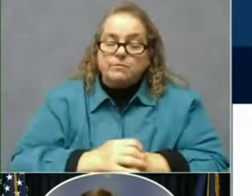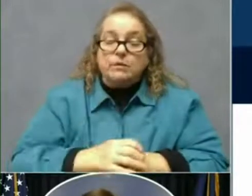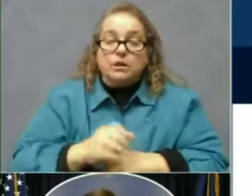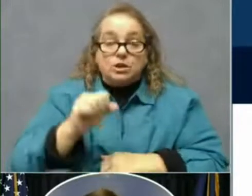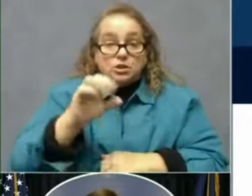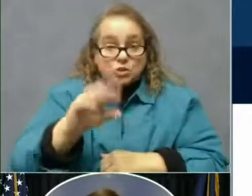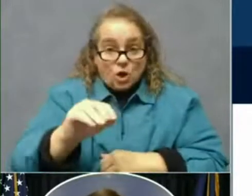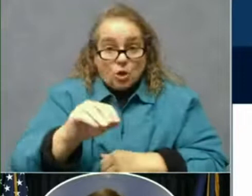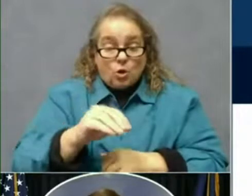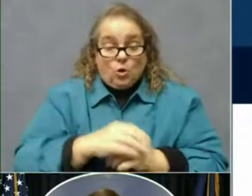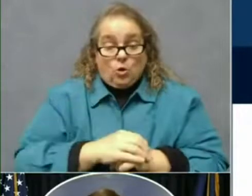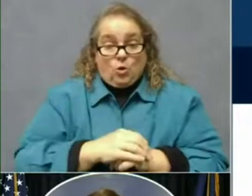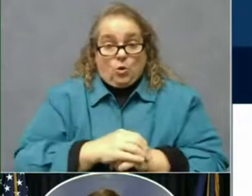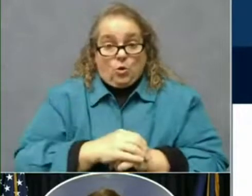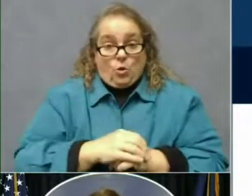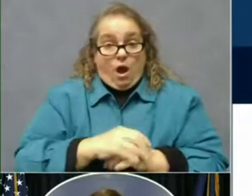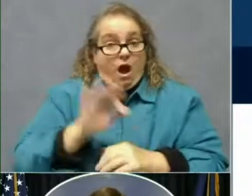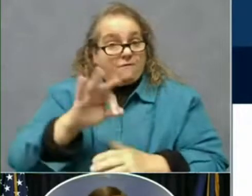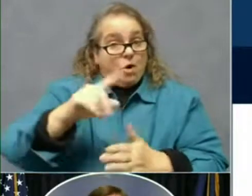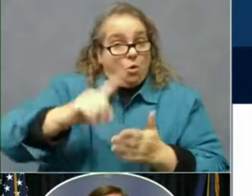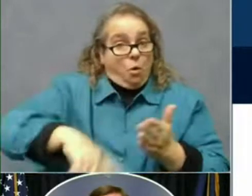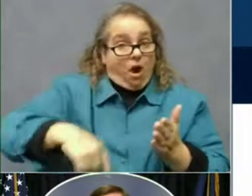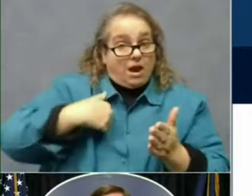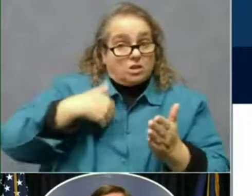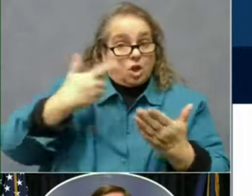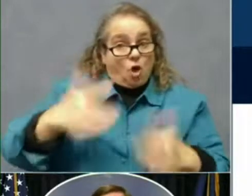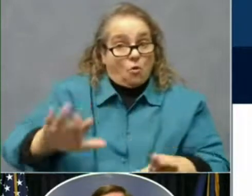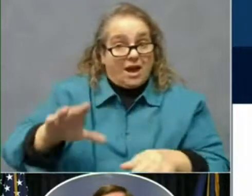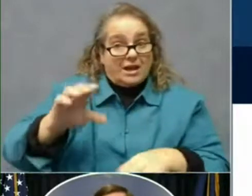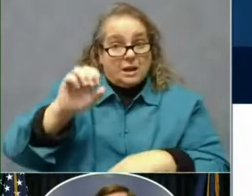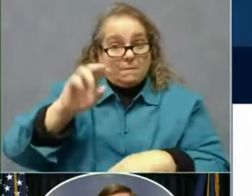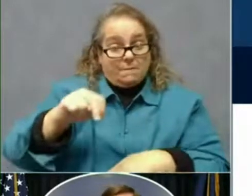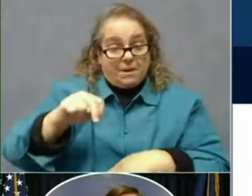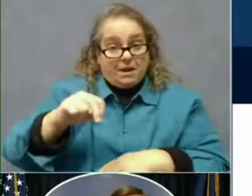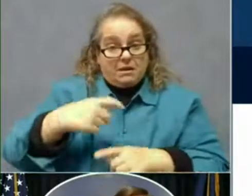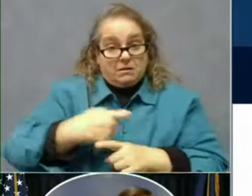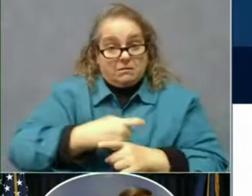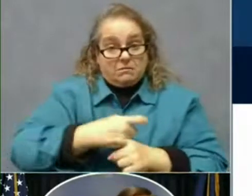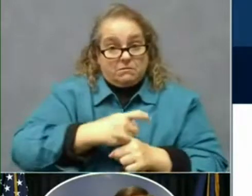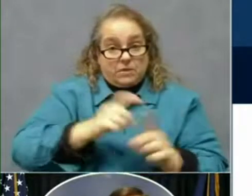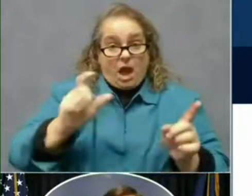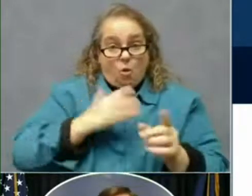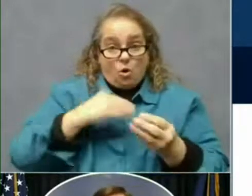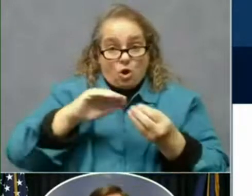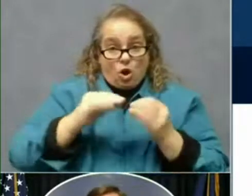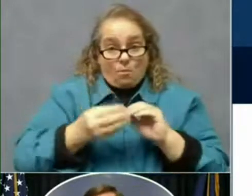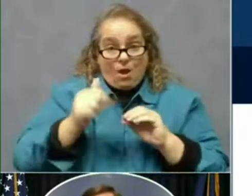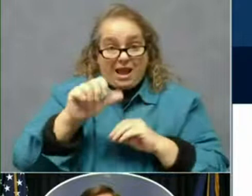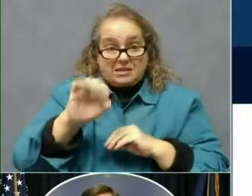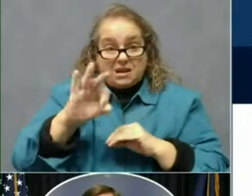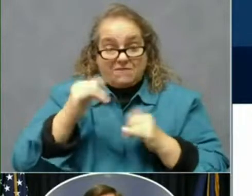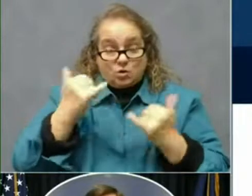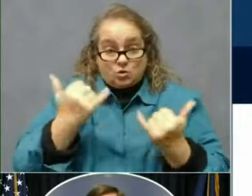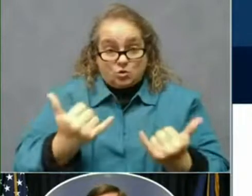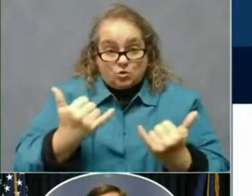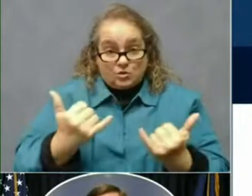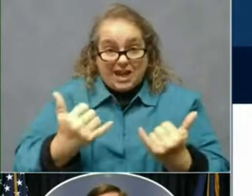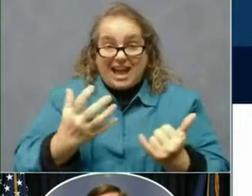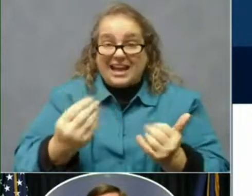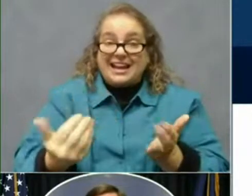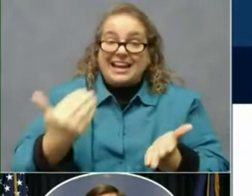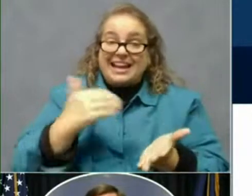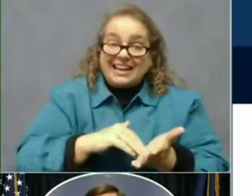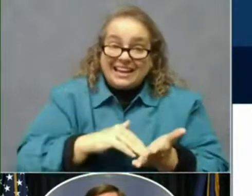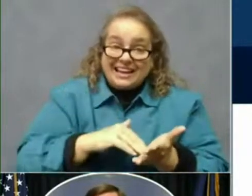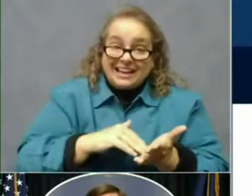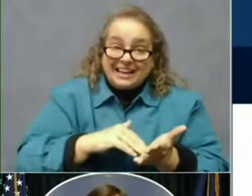what's been allocated, our numbers as of today, and again, there is a